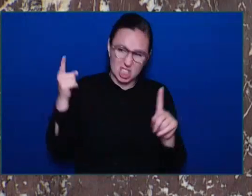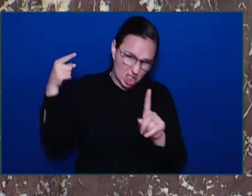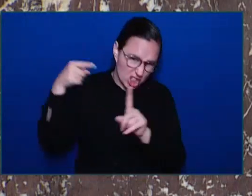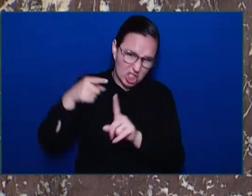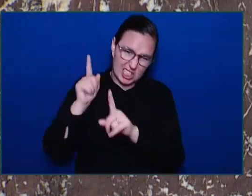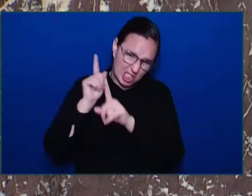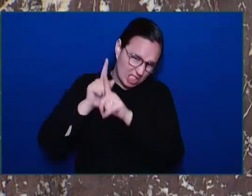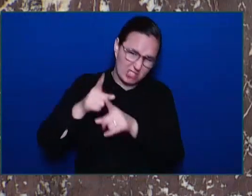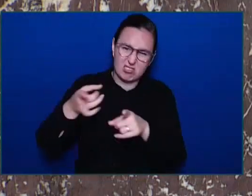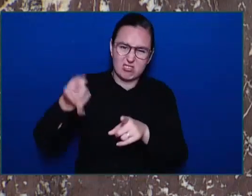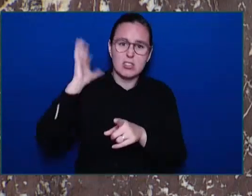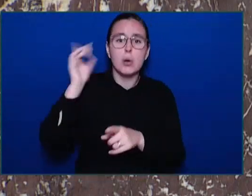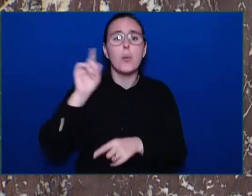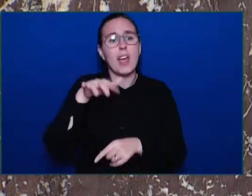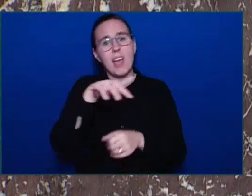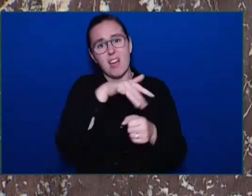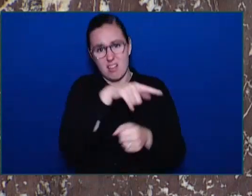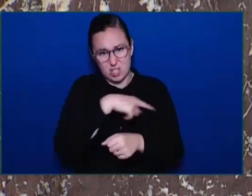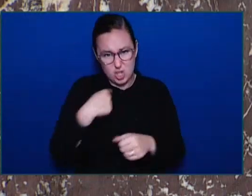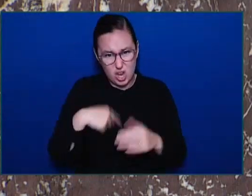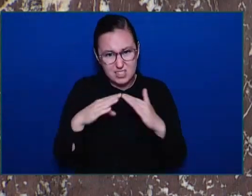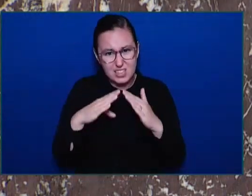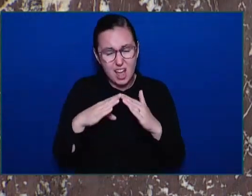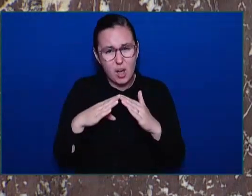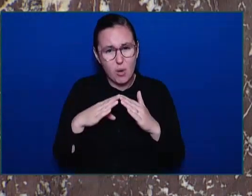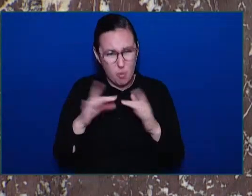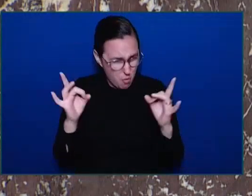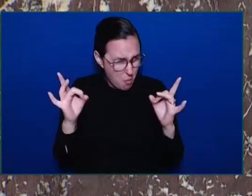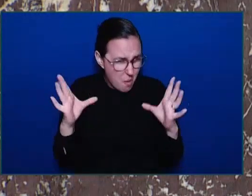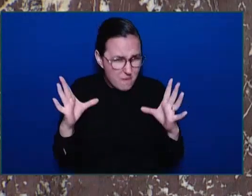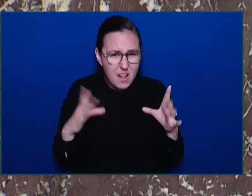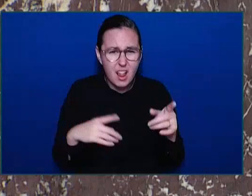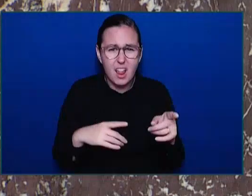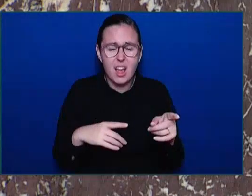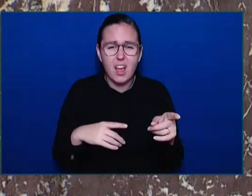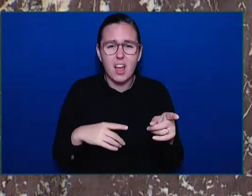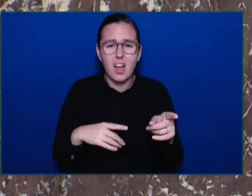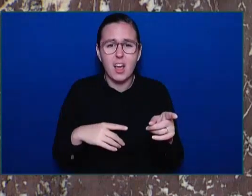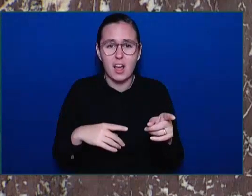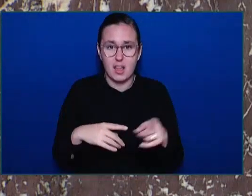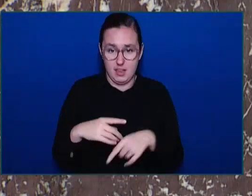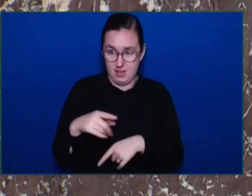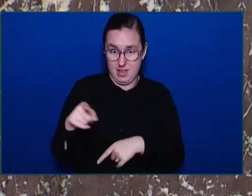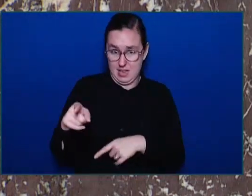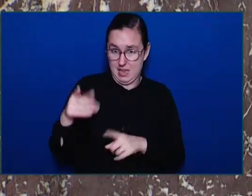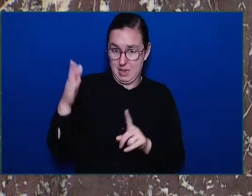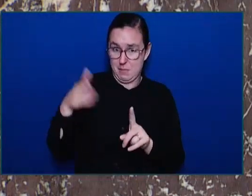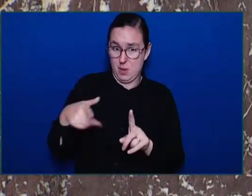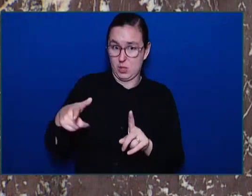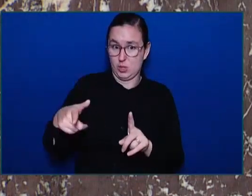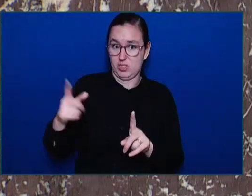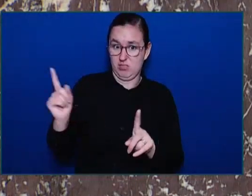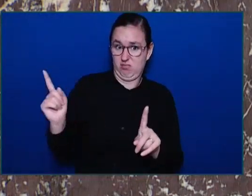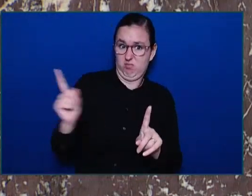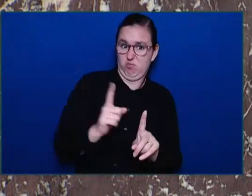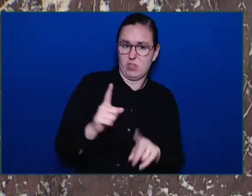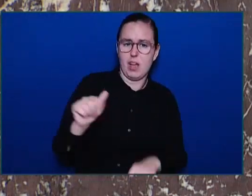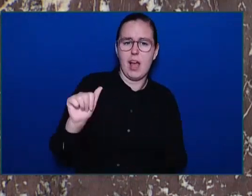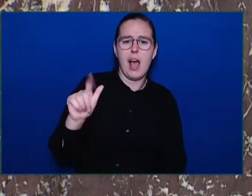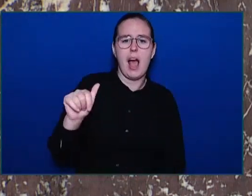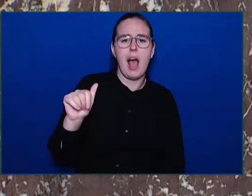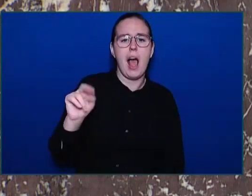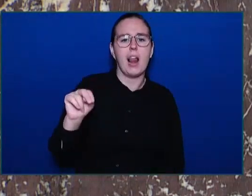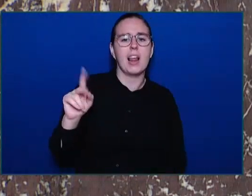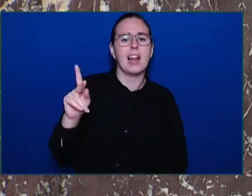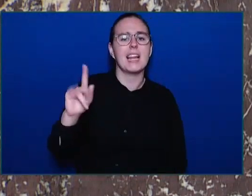Alan Kipson, has a history of assault and failing to appear in court. But despite being found guilty of assault just two months prior,